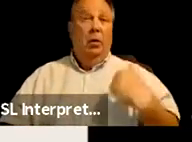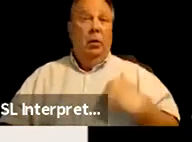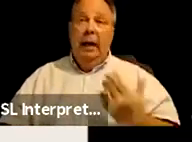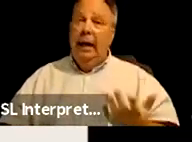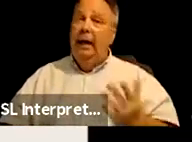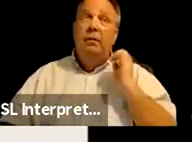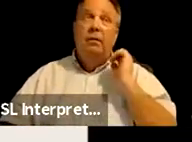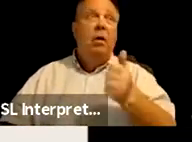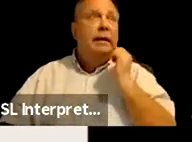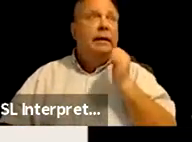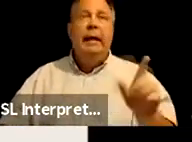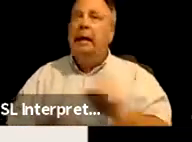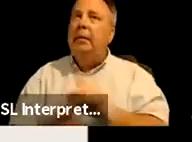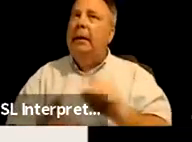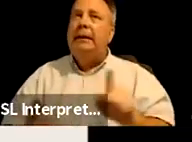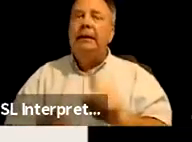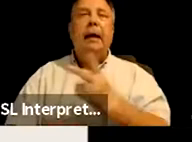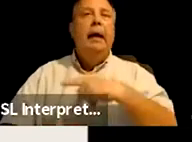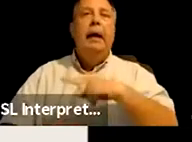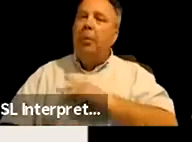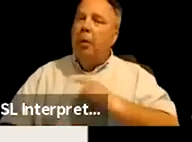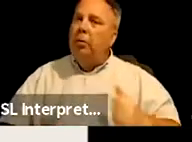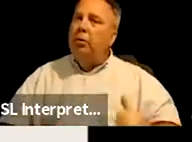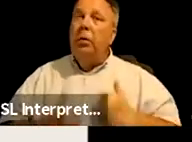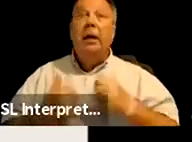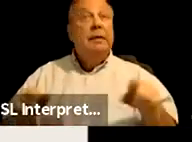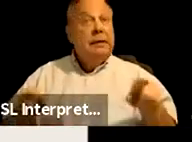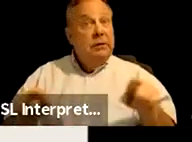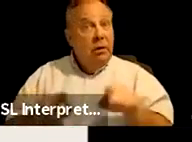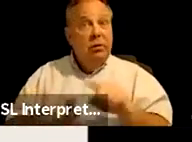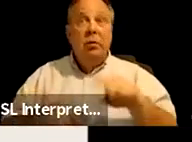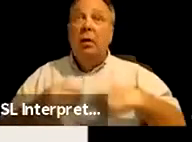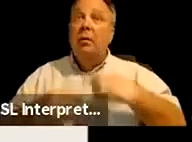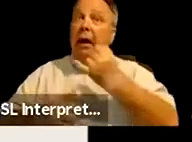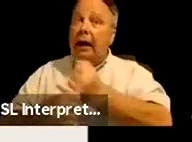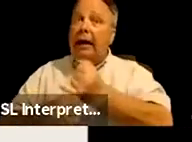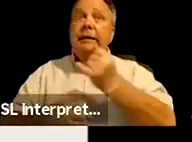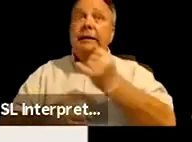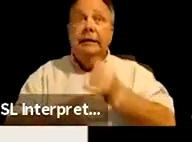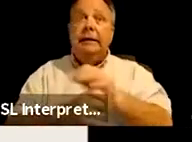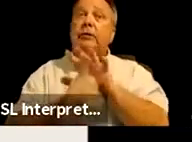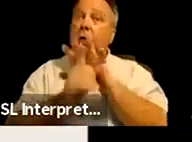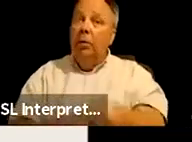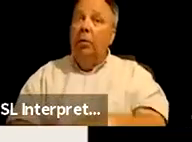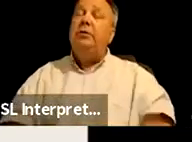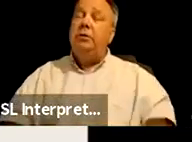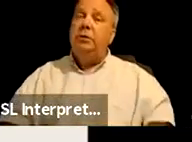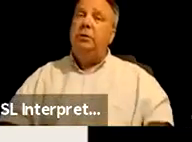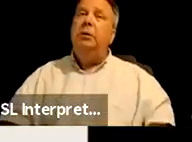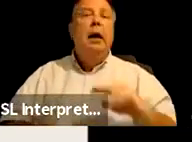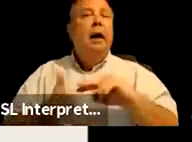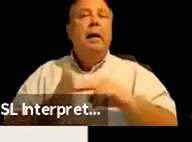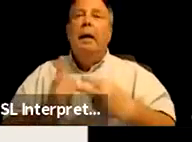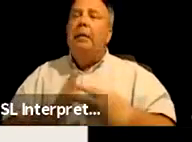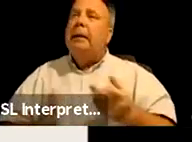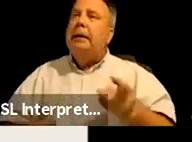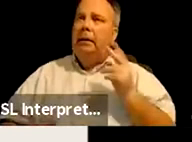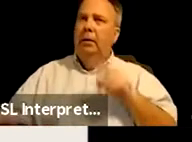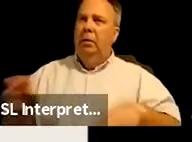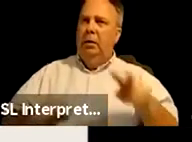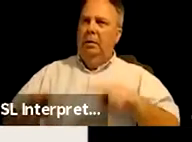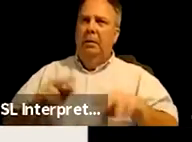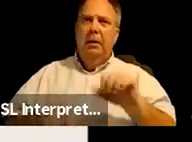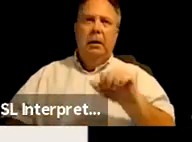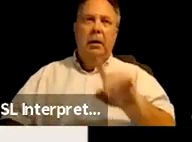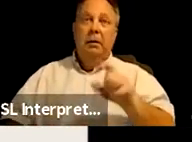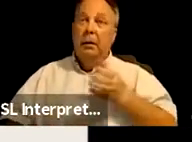on a daily basis in our personal lives. It's also about institutional oppression. So that means that we experience ableism through